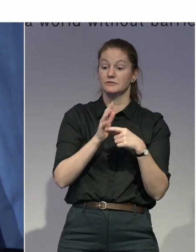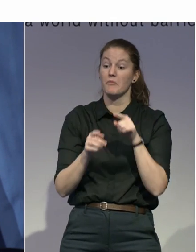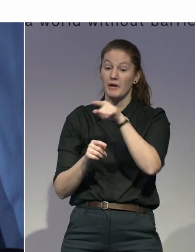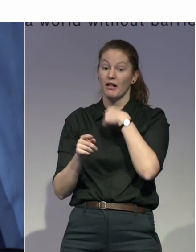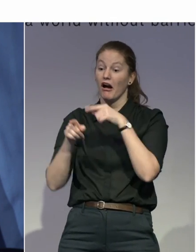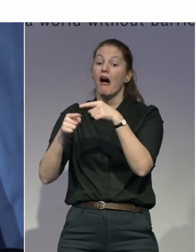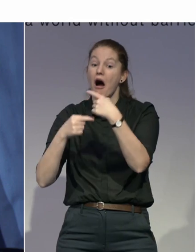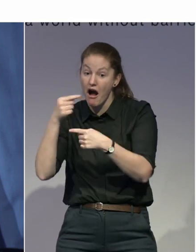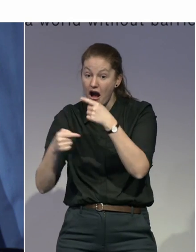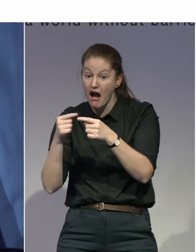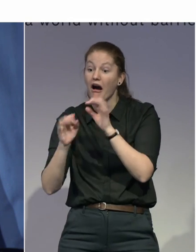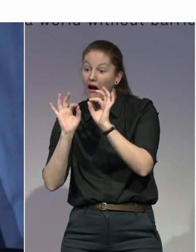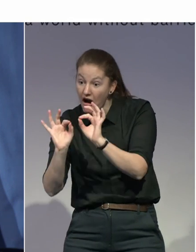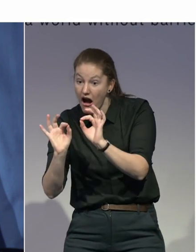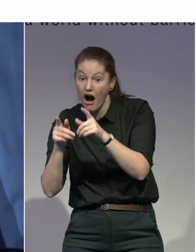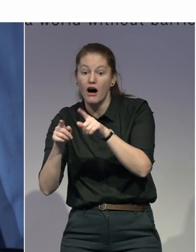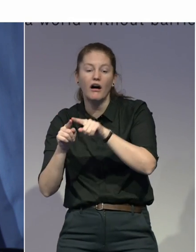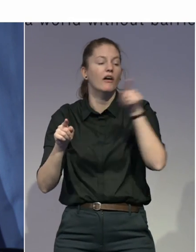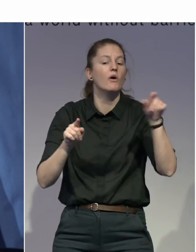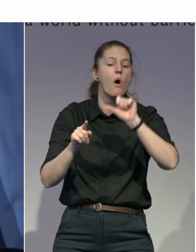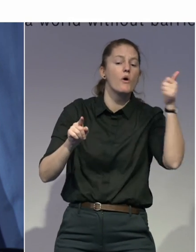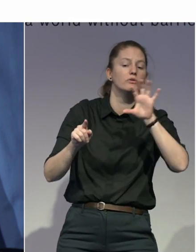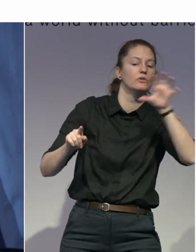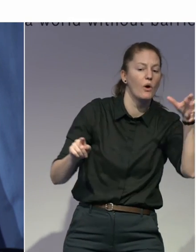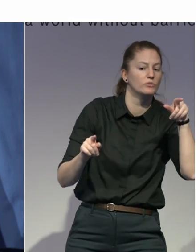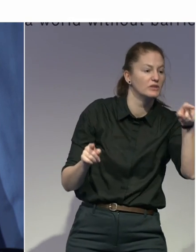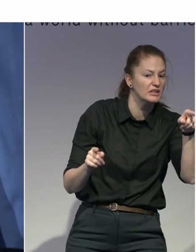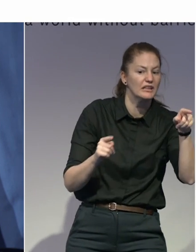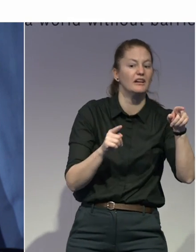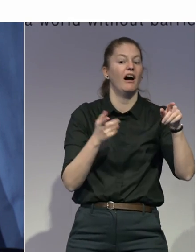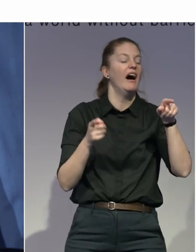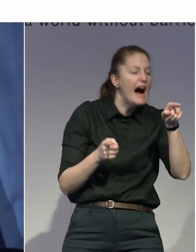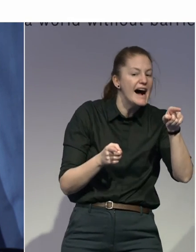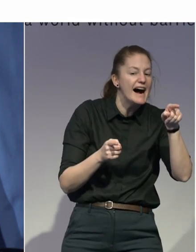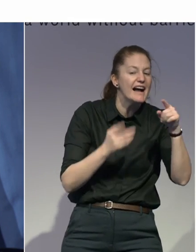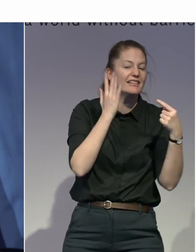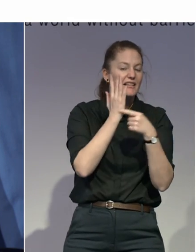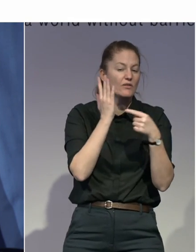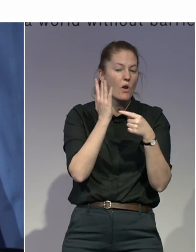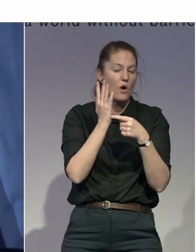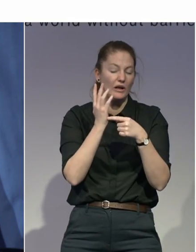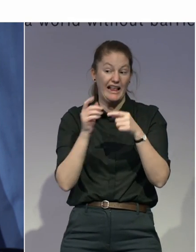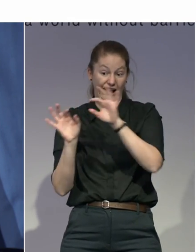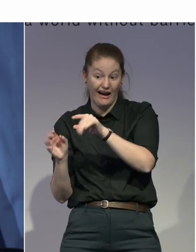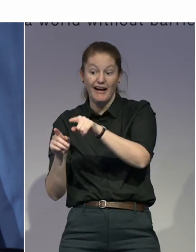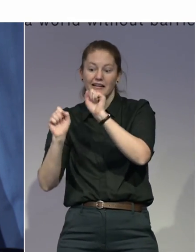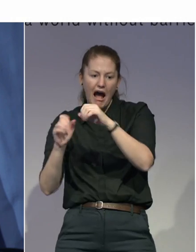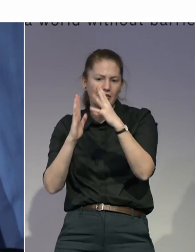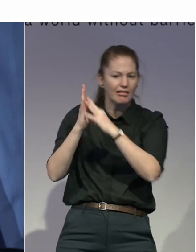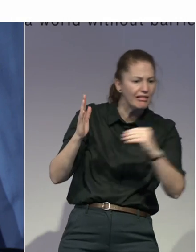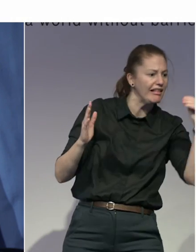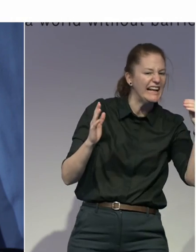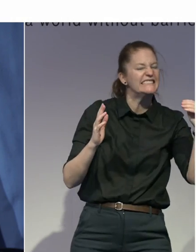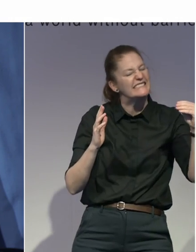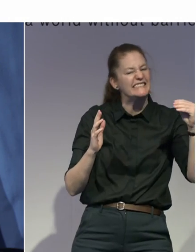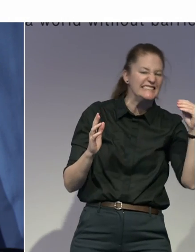connected with the technology transfer. So I would say this is highest level of challenge for us right